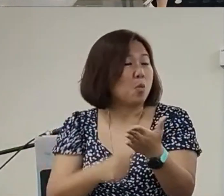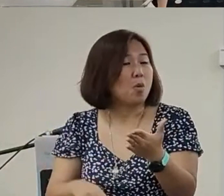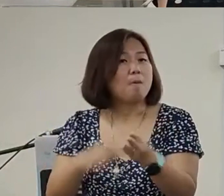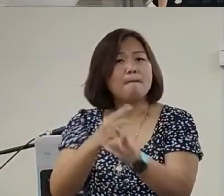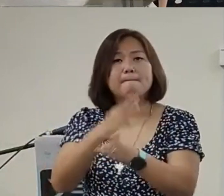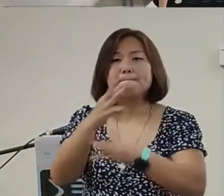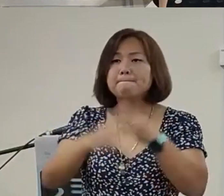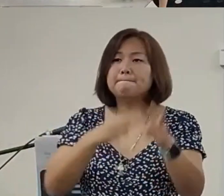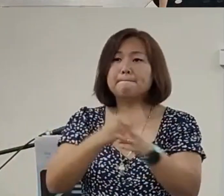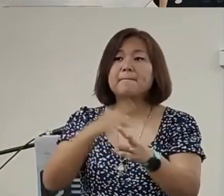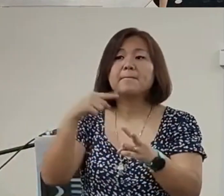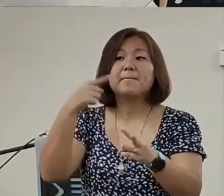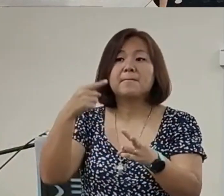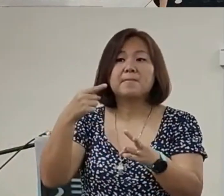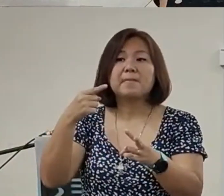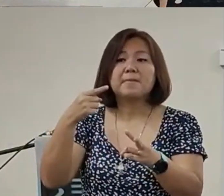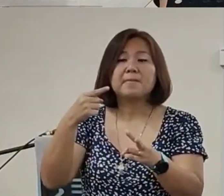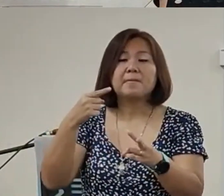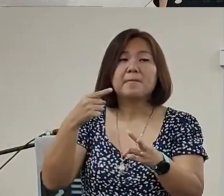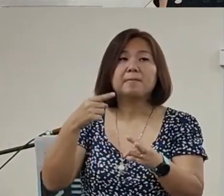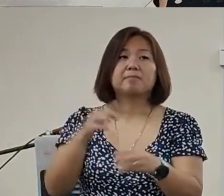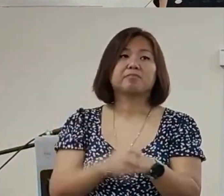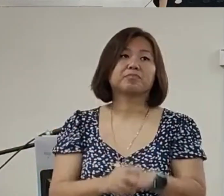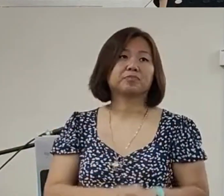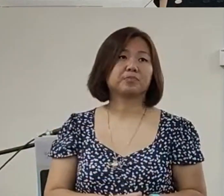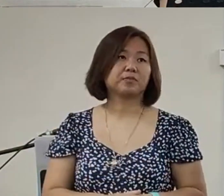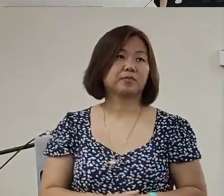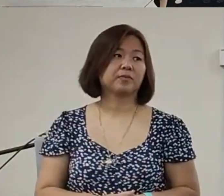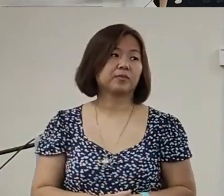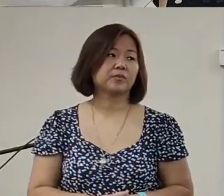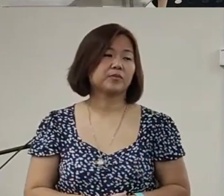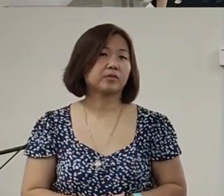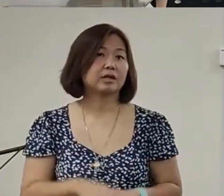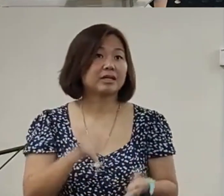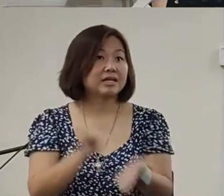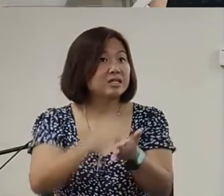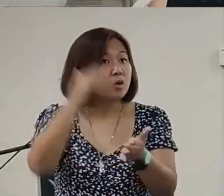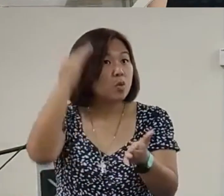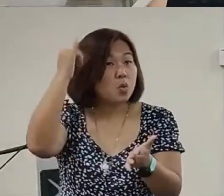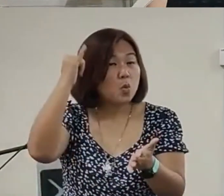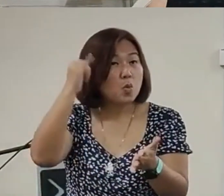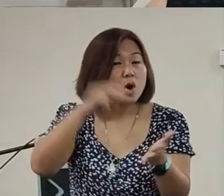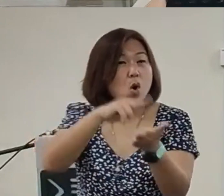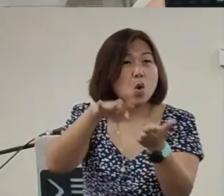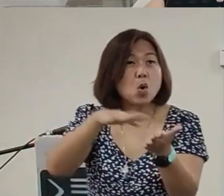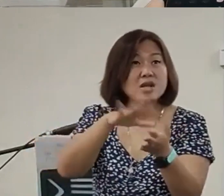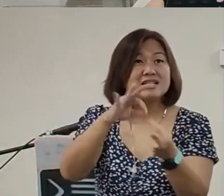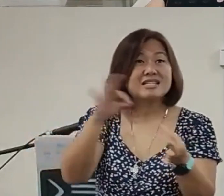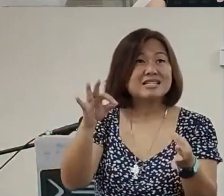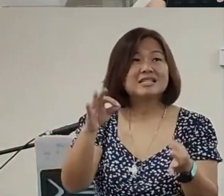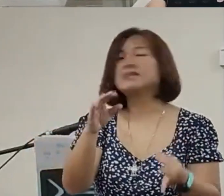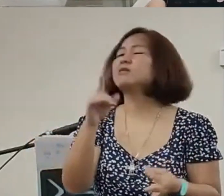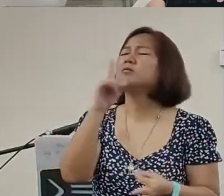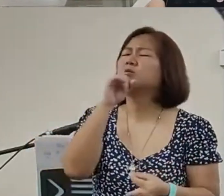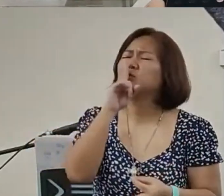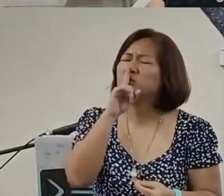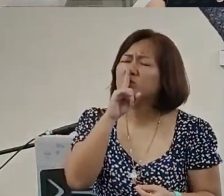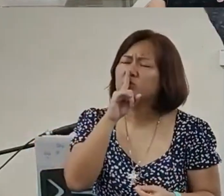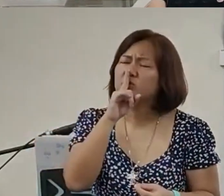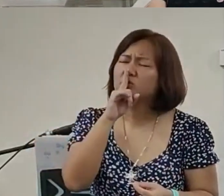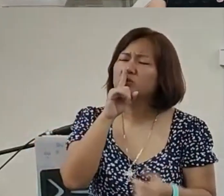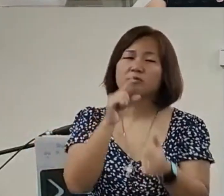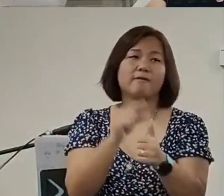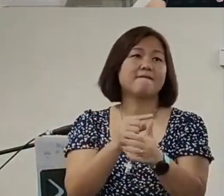has to sayInstead of whatGod has to sayAnd I'm telling youThere is a reason whyThe Holy Spiritallowed this to be the verse